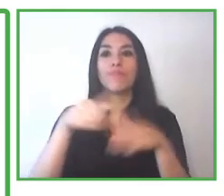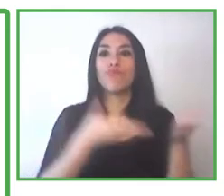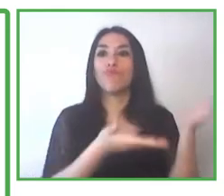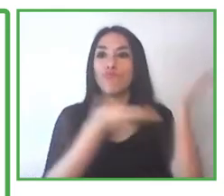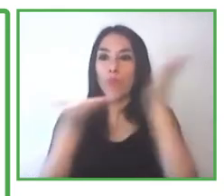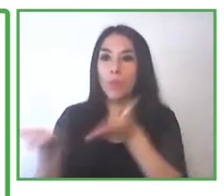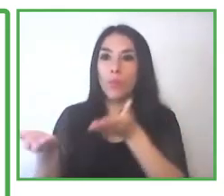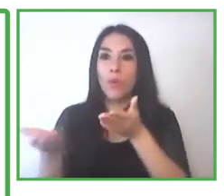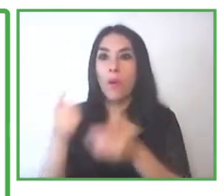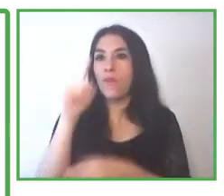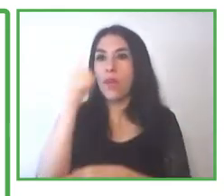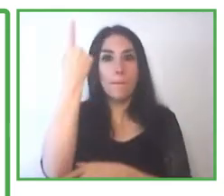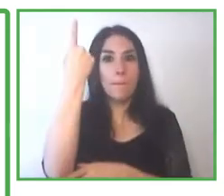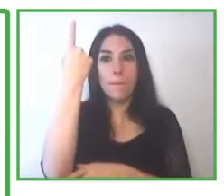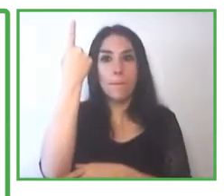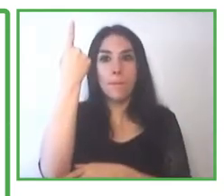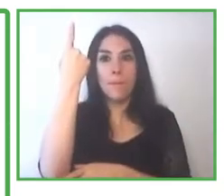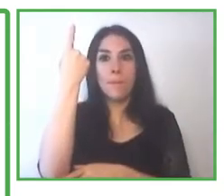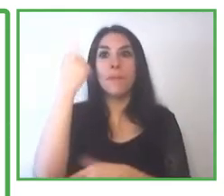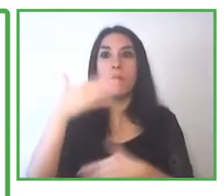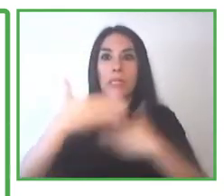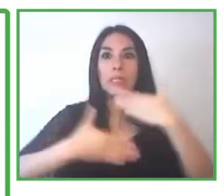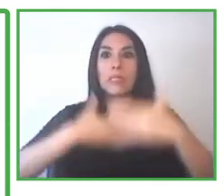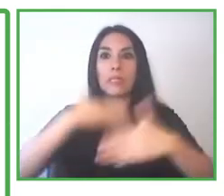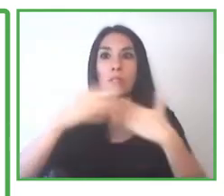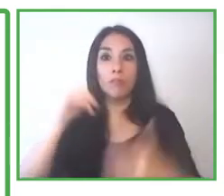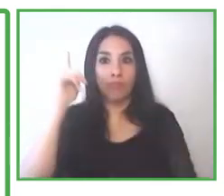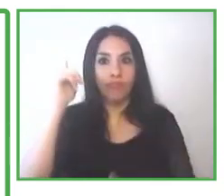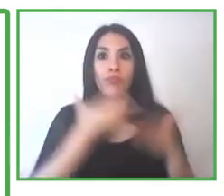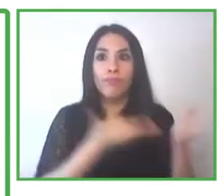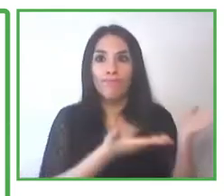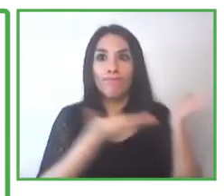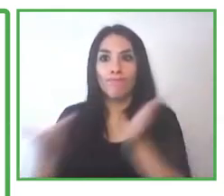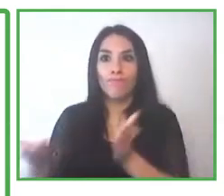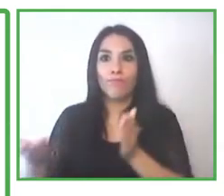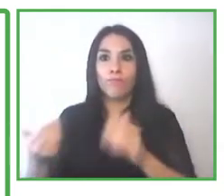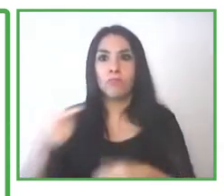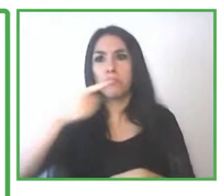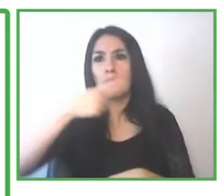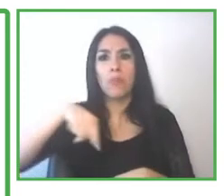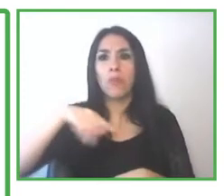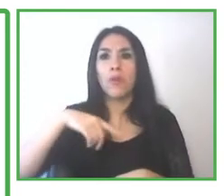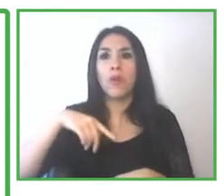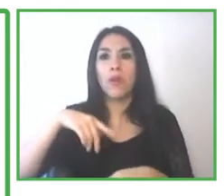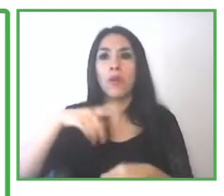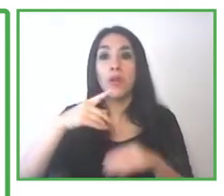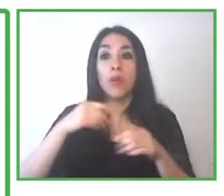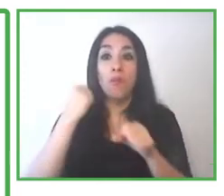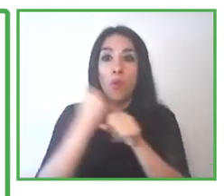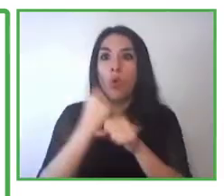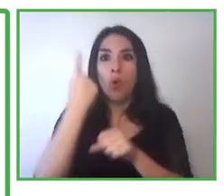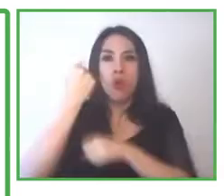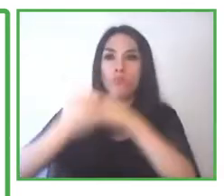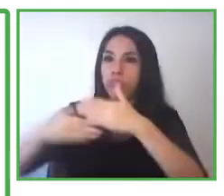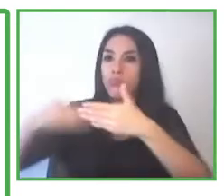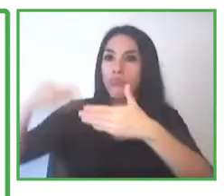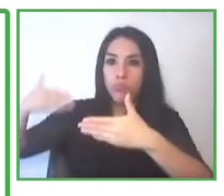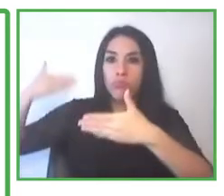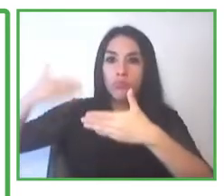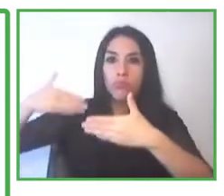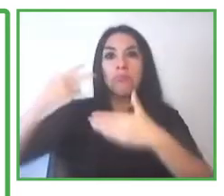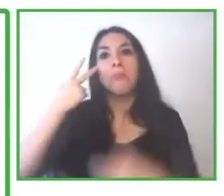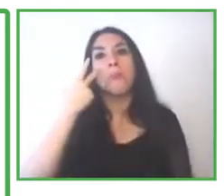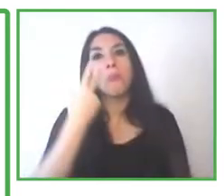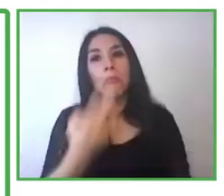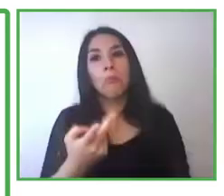participate in the first version of the program. And since then, we've participated every year. We have seen from the from the very beginning how,